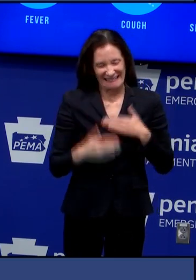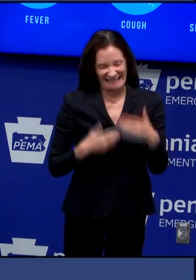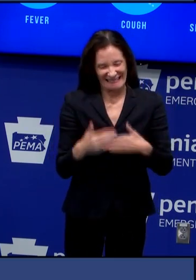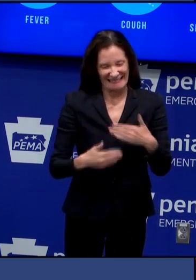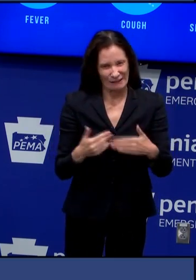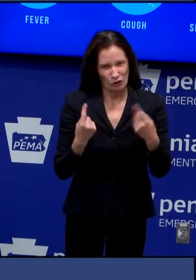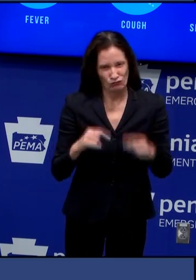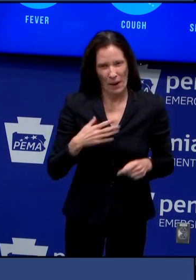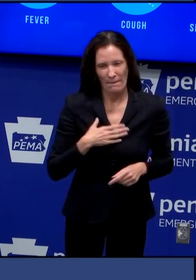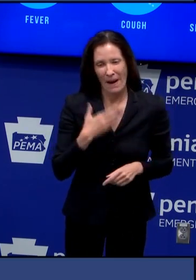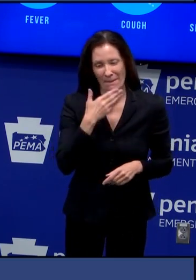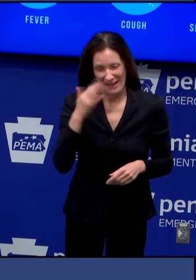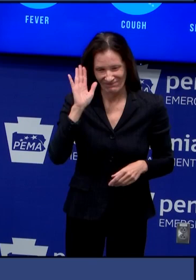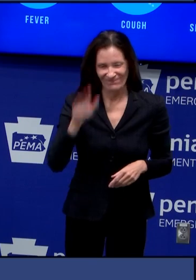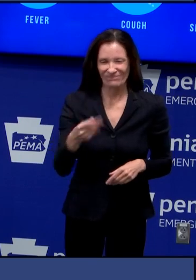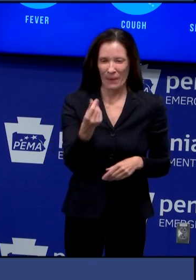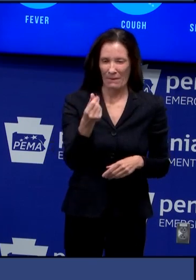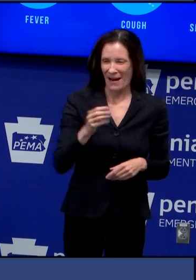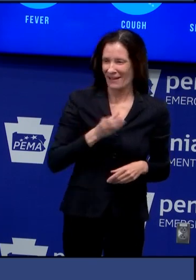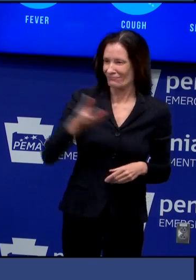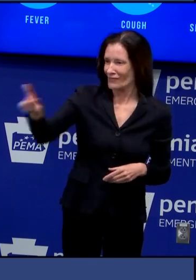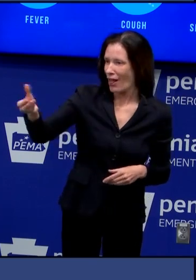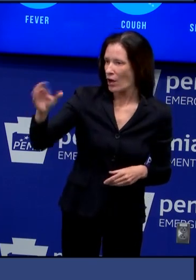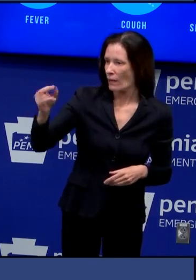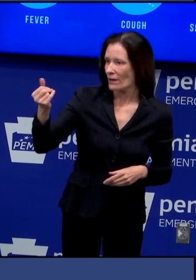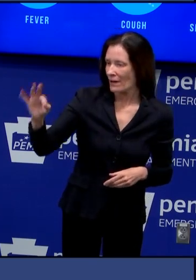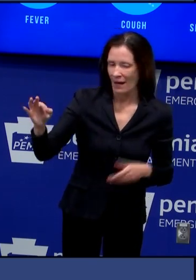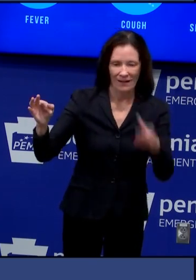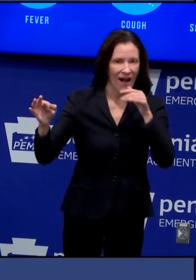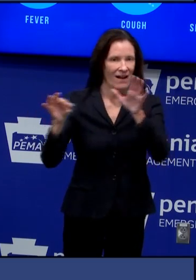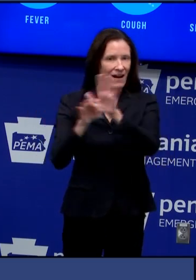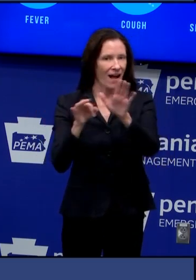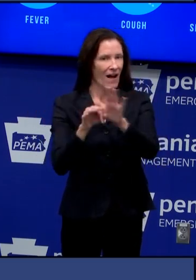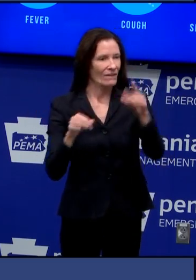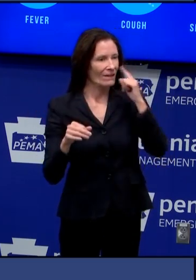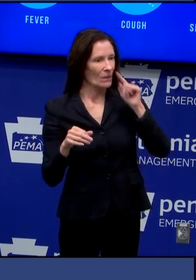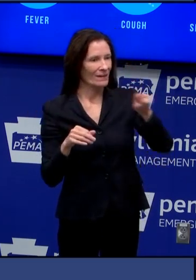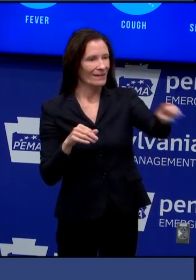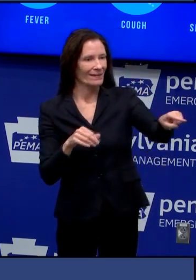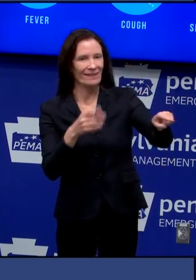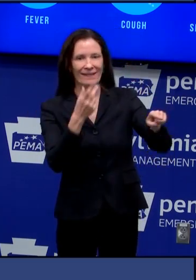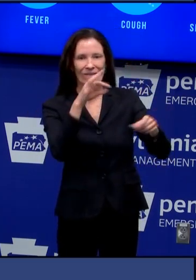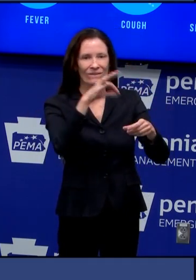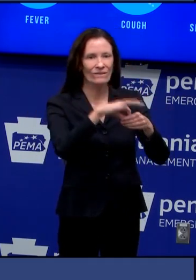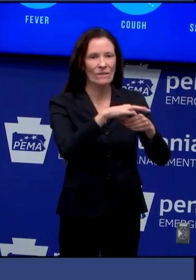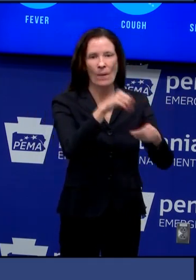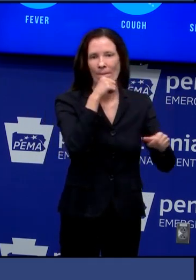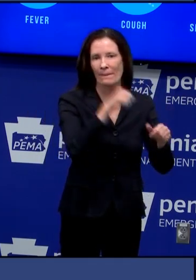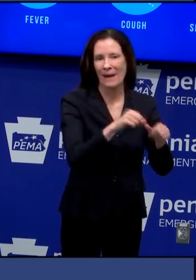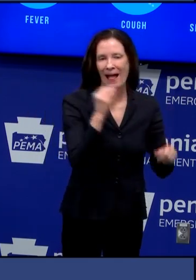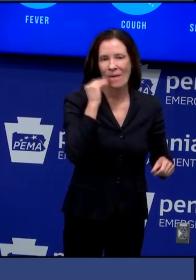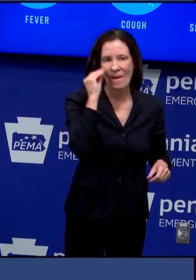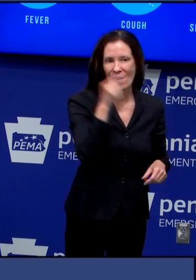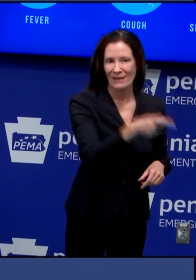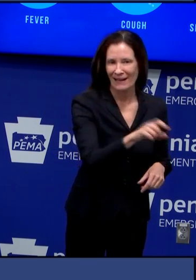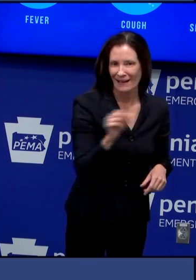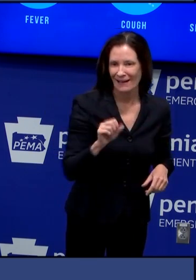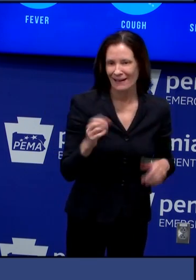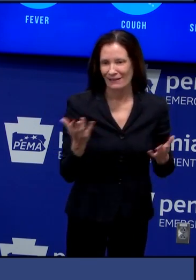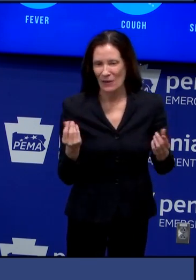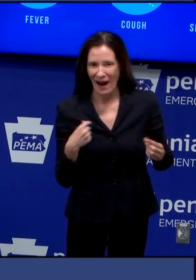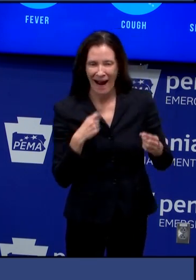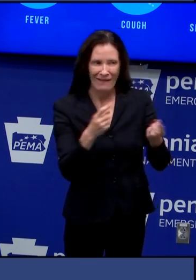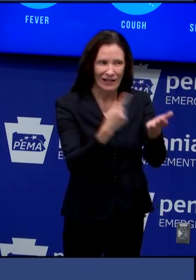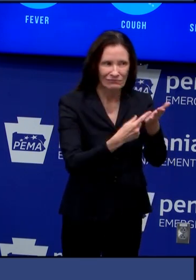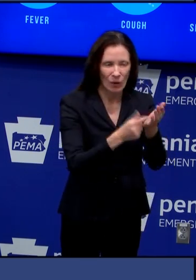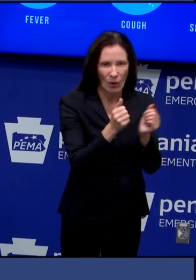an issue one of the things as the secretary said we we i thought we and the legislature were together in this in terms of moving up the ability